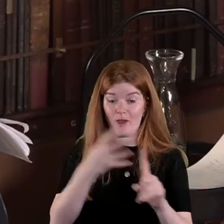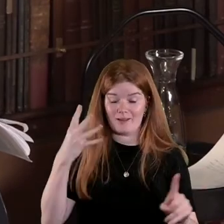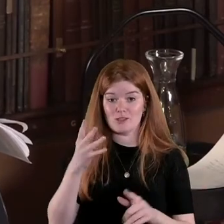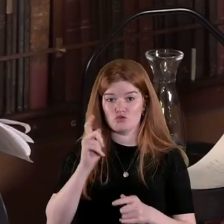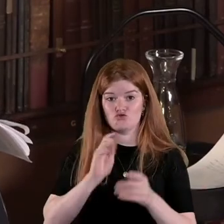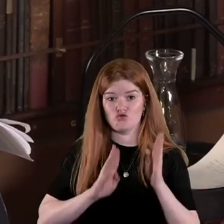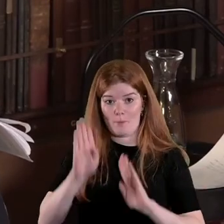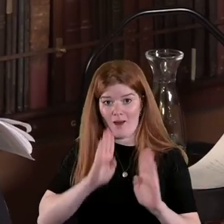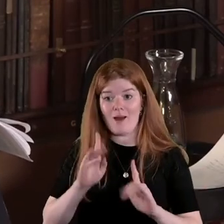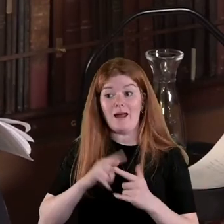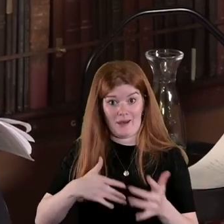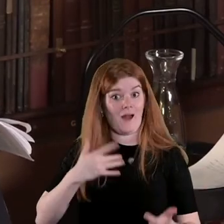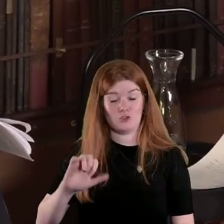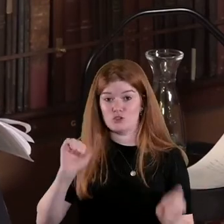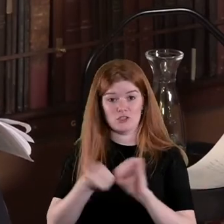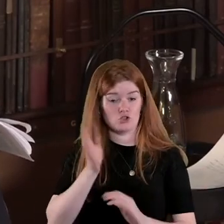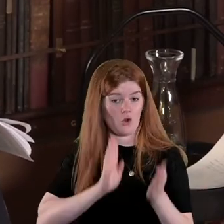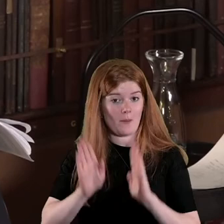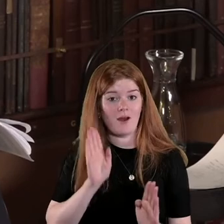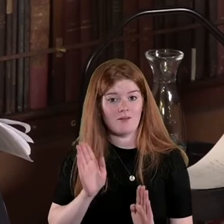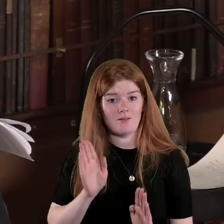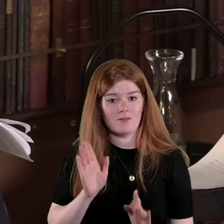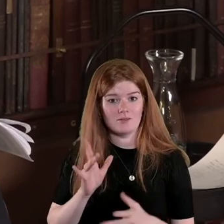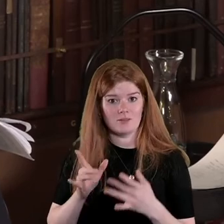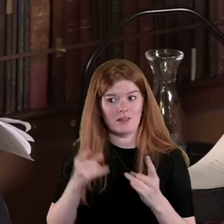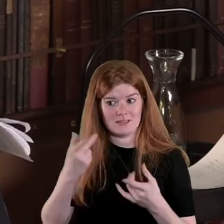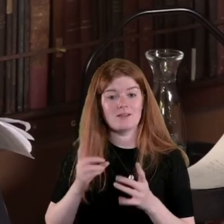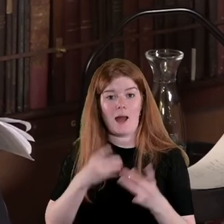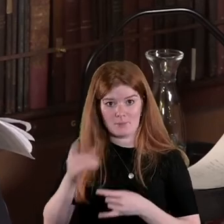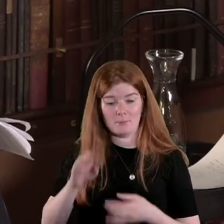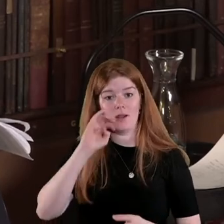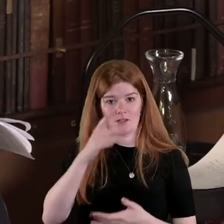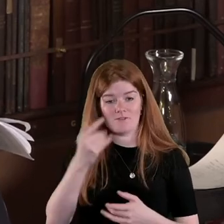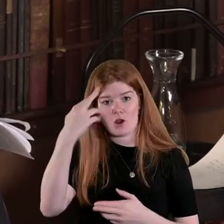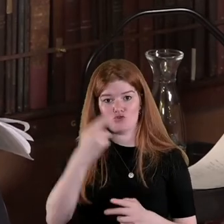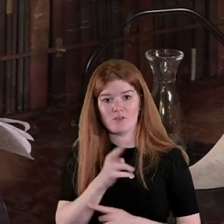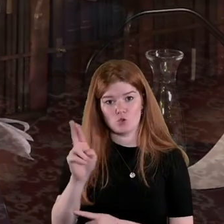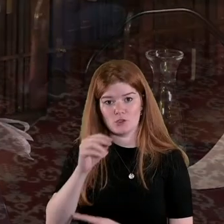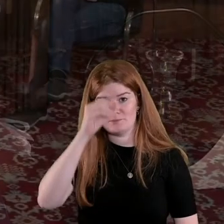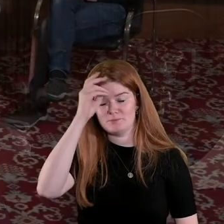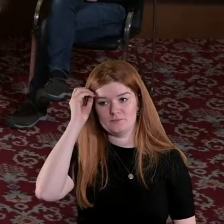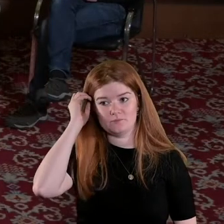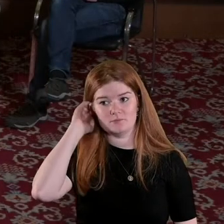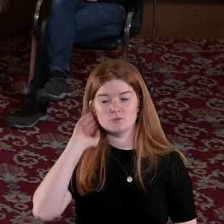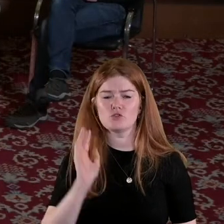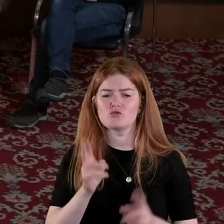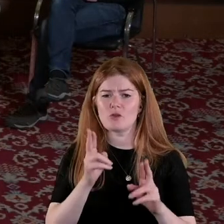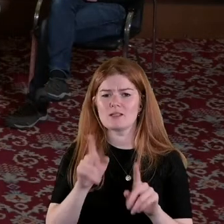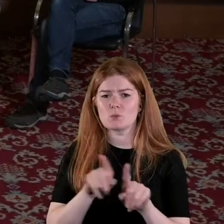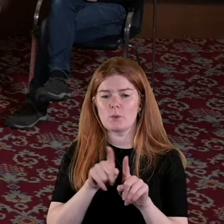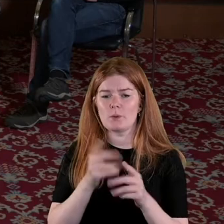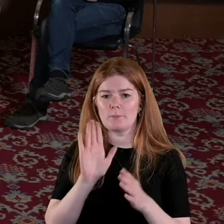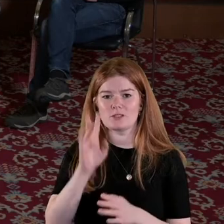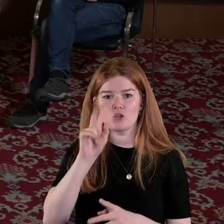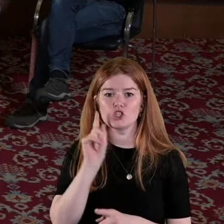trauma and sometimes life-altering trauma that arose as a consequence of the Irish Revolution I think also we have to look